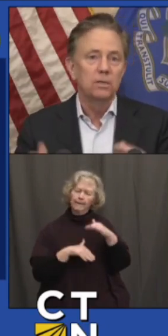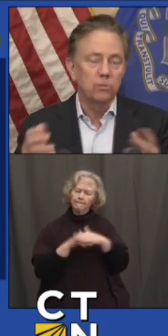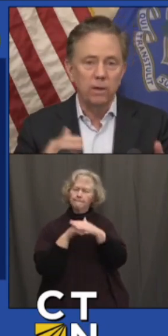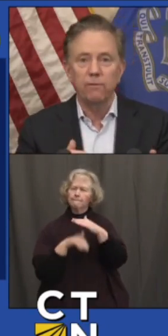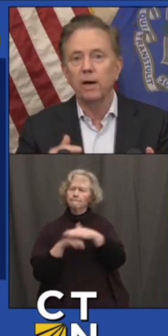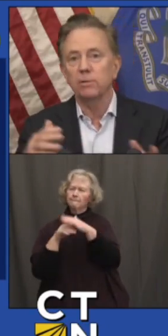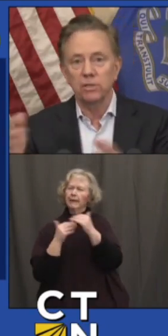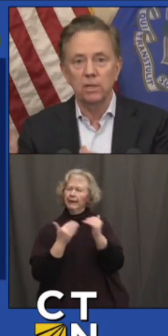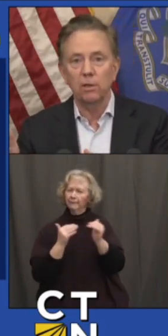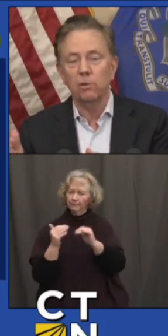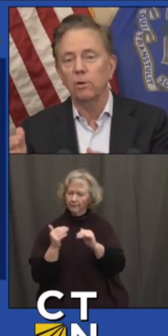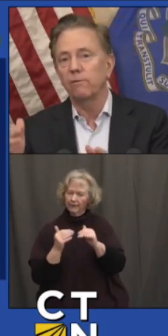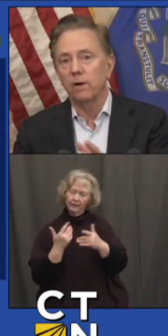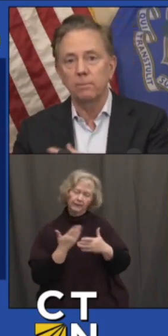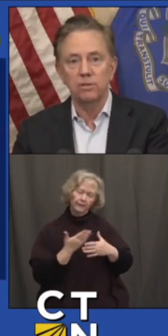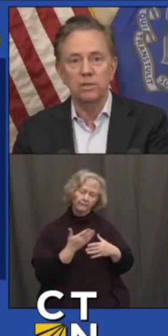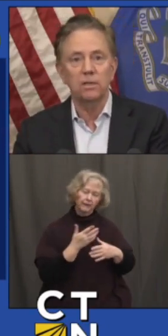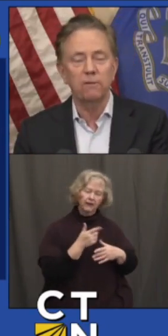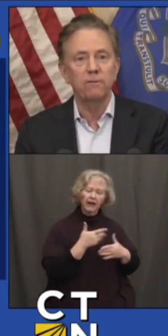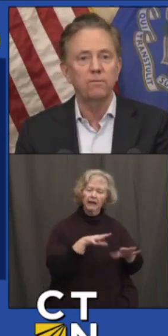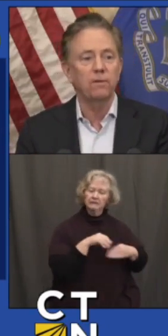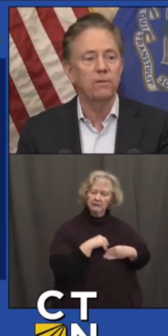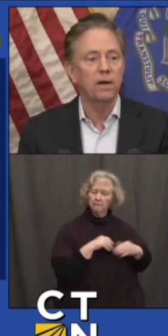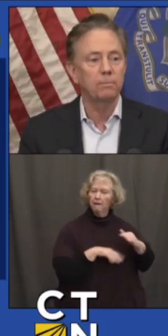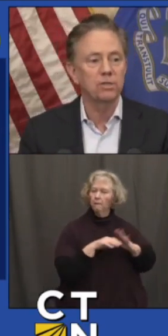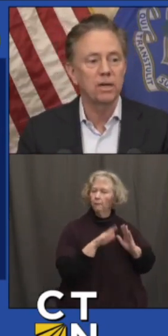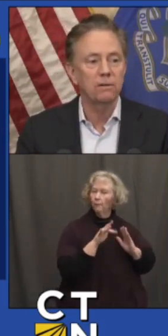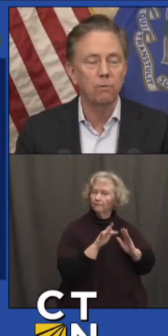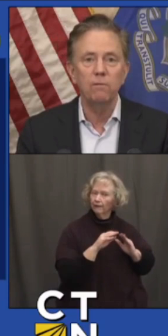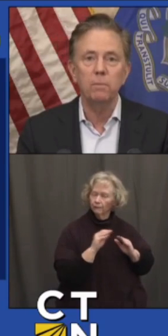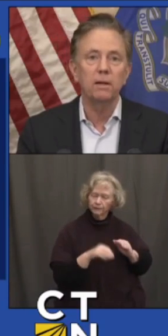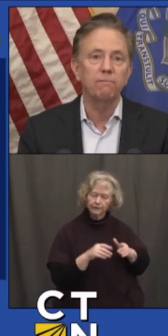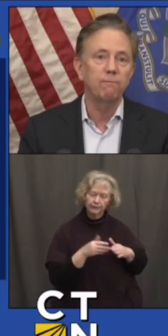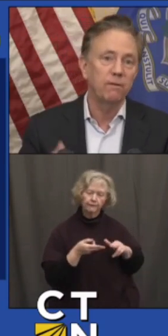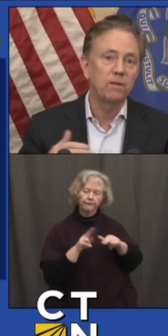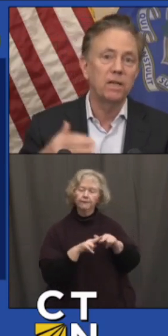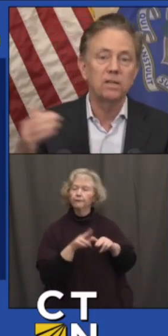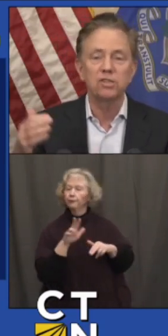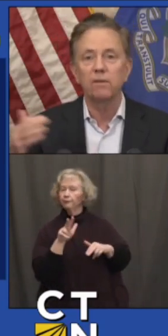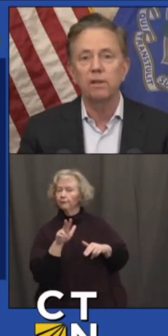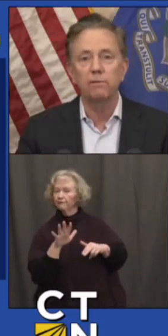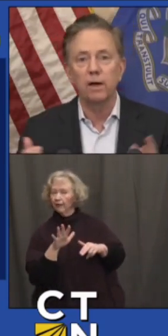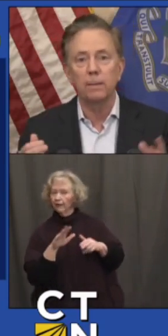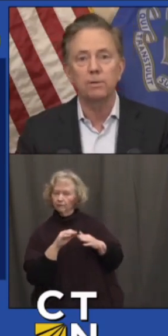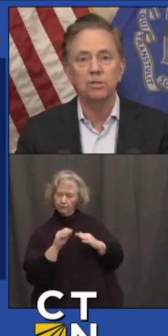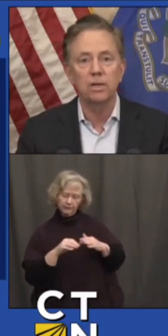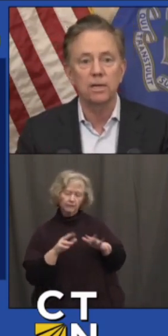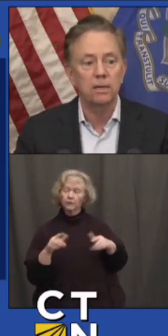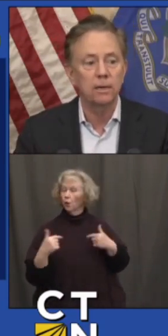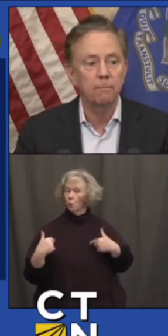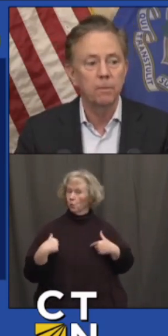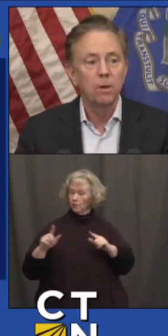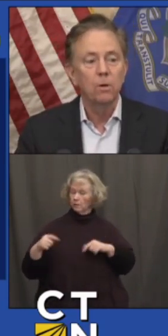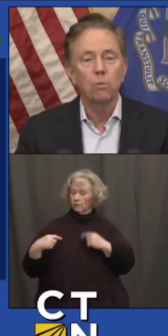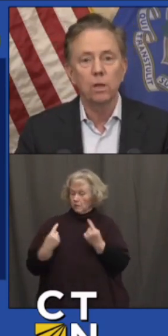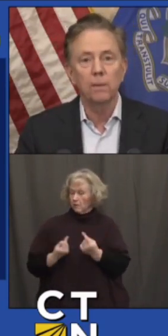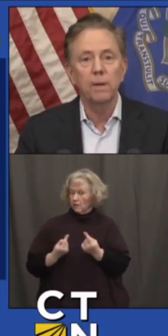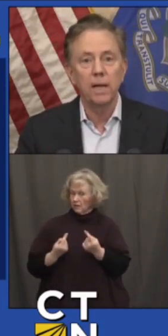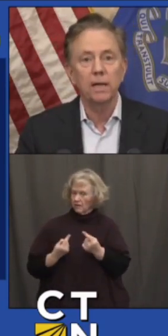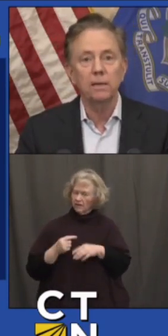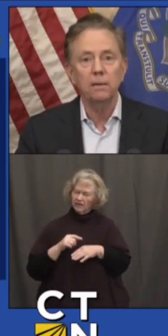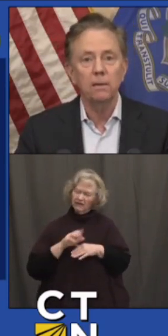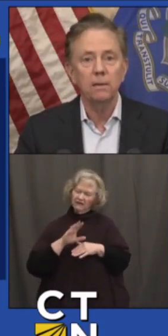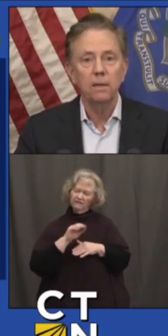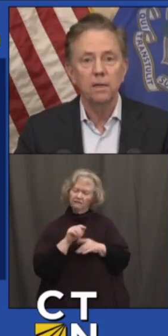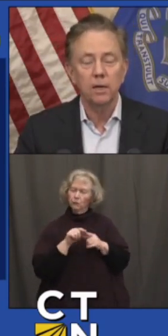25 percent to 35 percent to 55 percent. We've been at 50 to 75 percent. We're